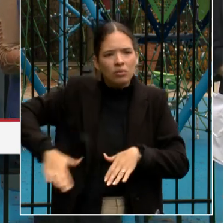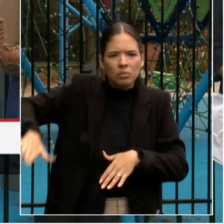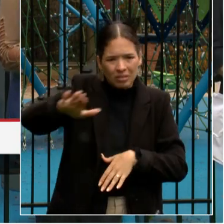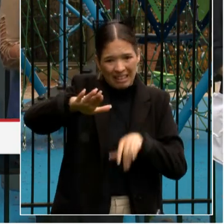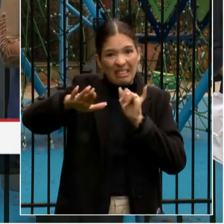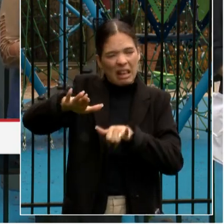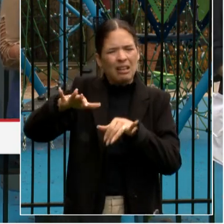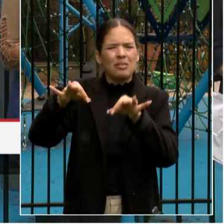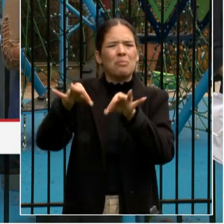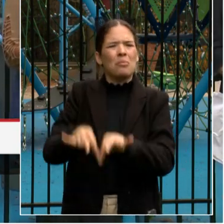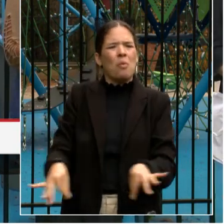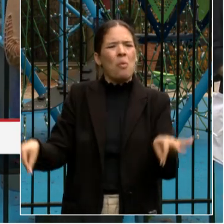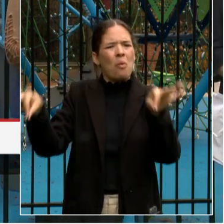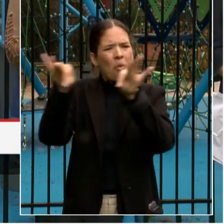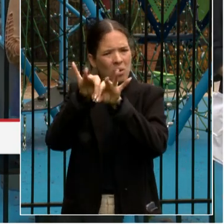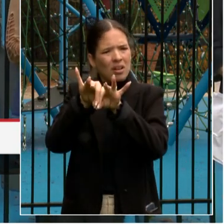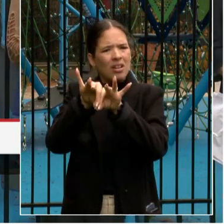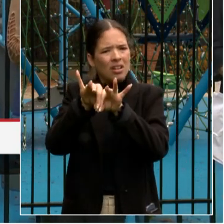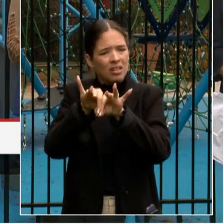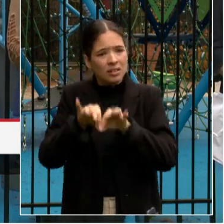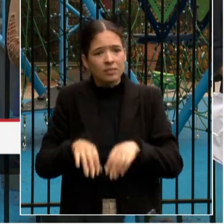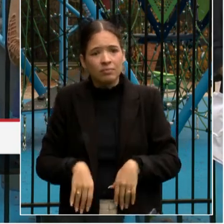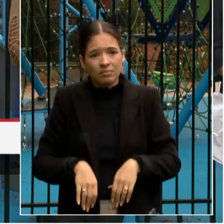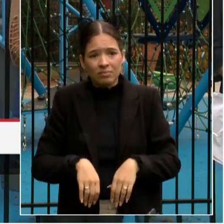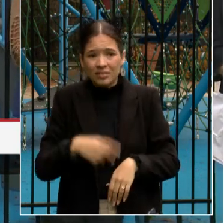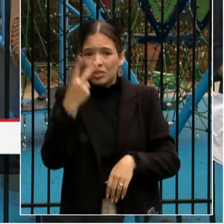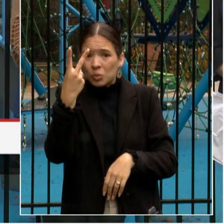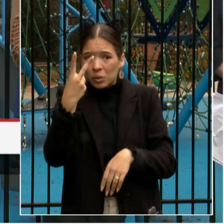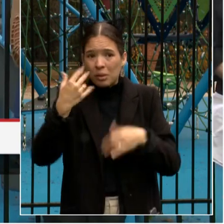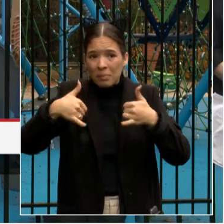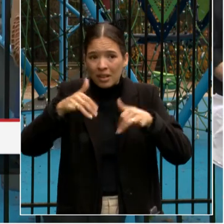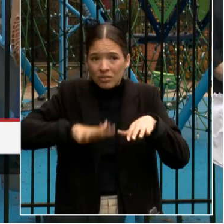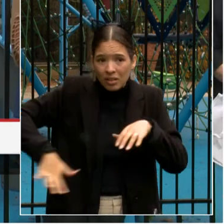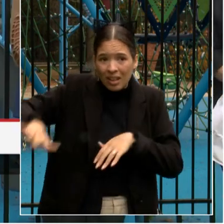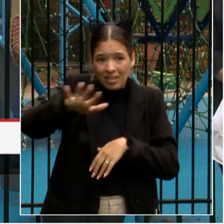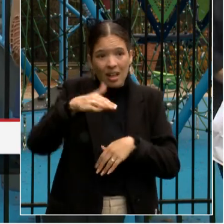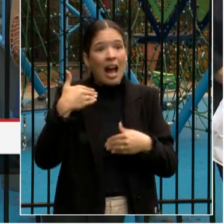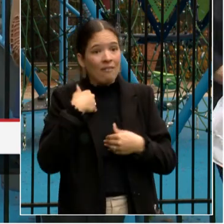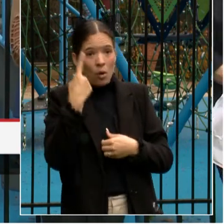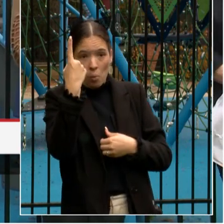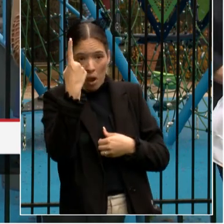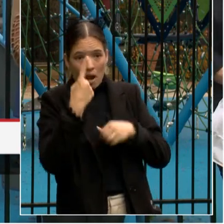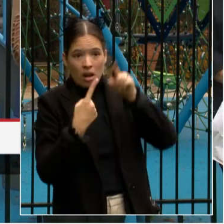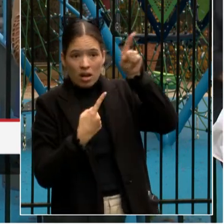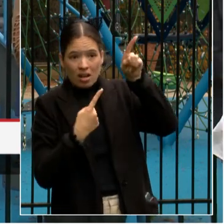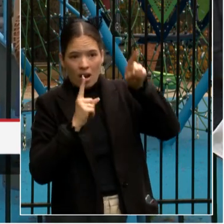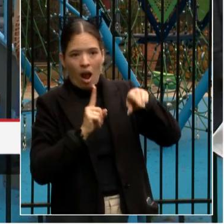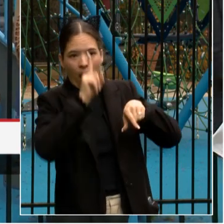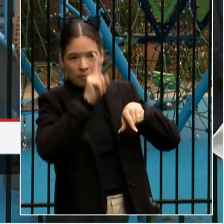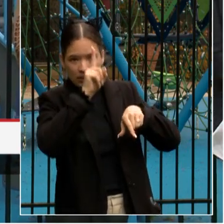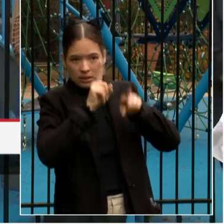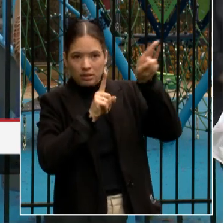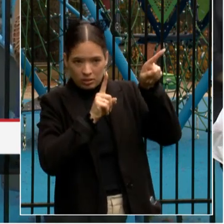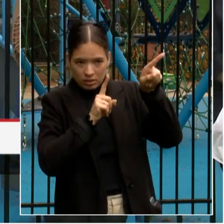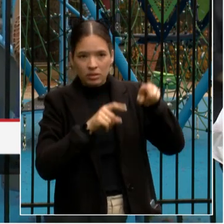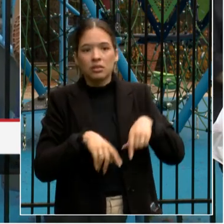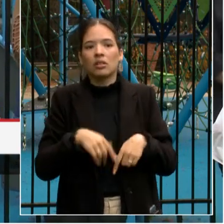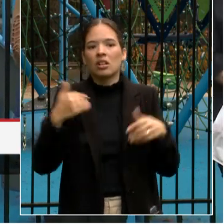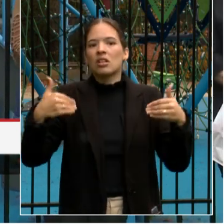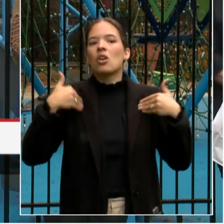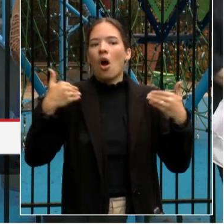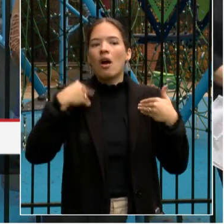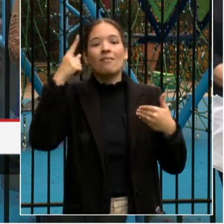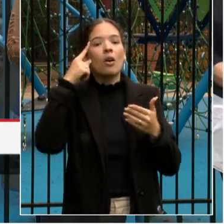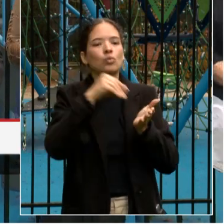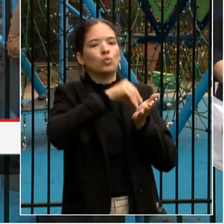so we're excited that there are two play spaces I want to highlight. So we have one up above us for our younger students. And then